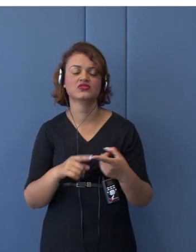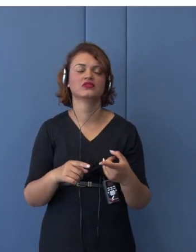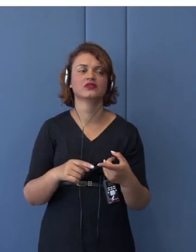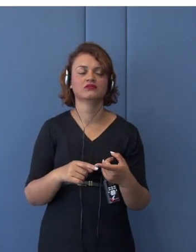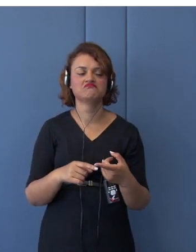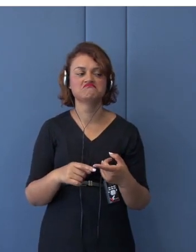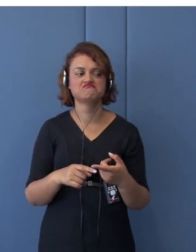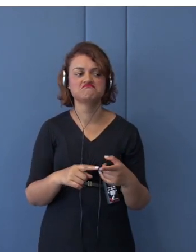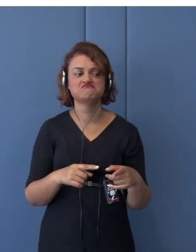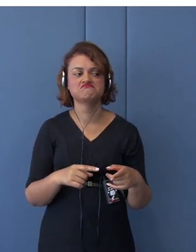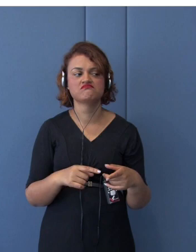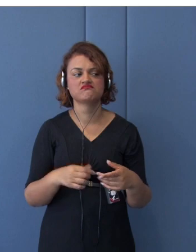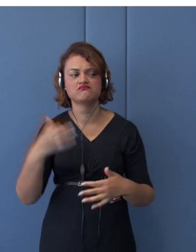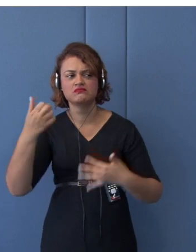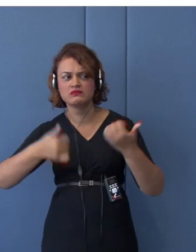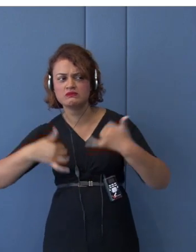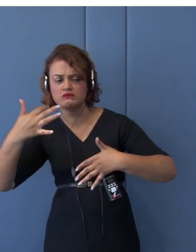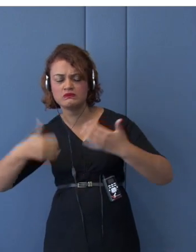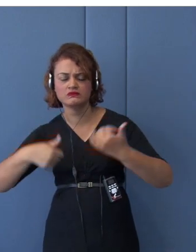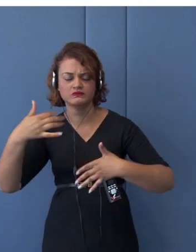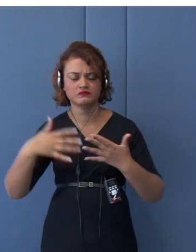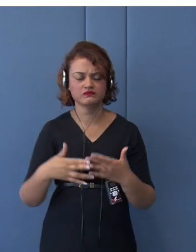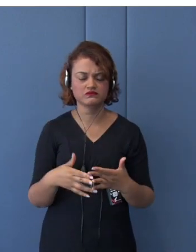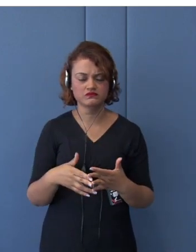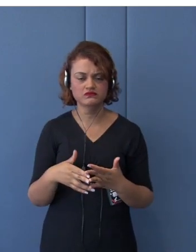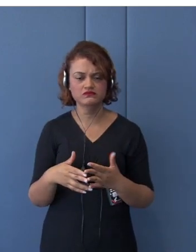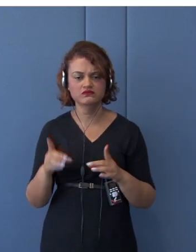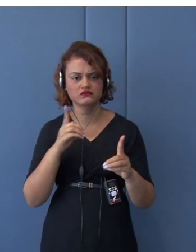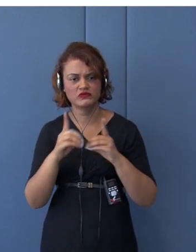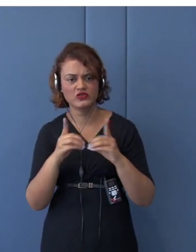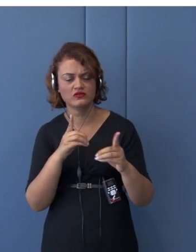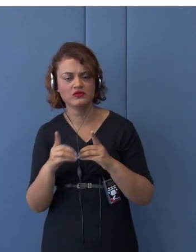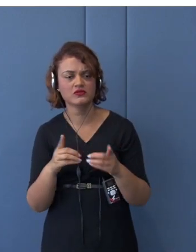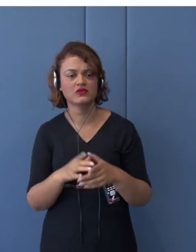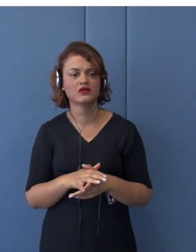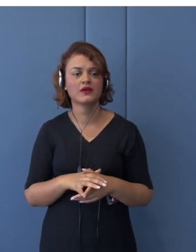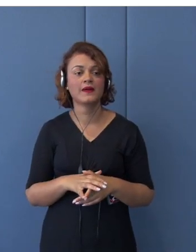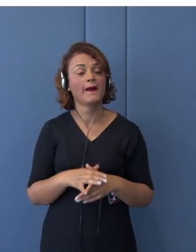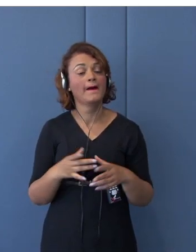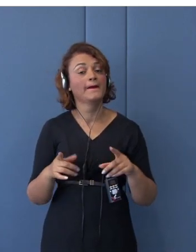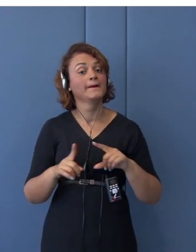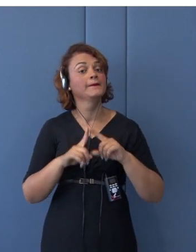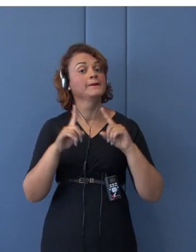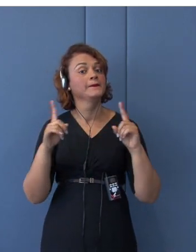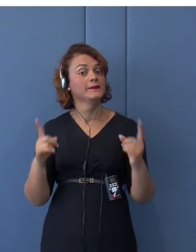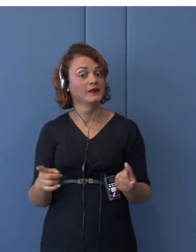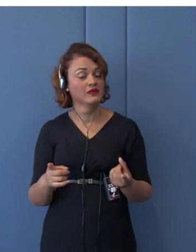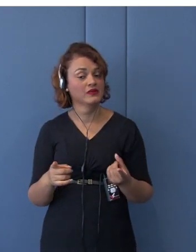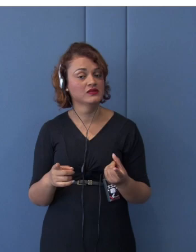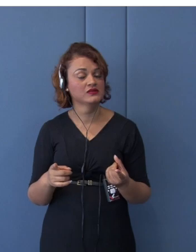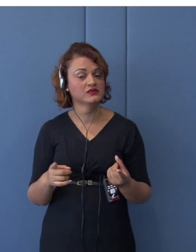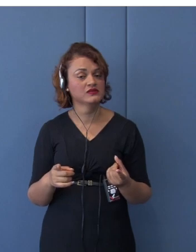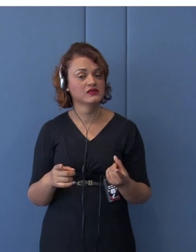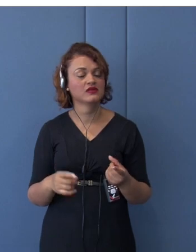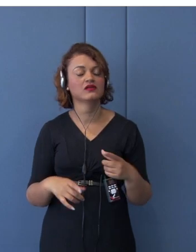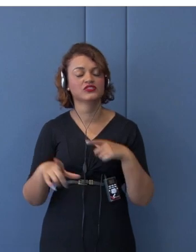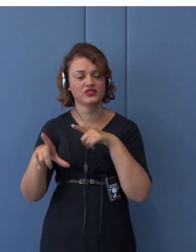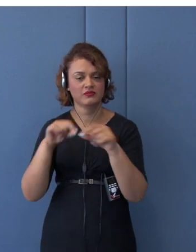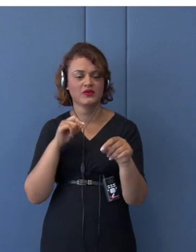after another. Of course, TPP or Japan-EU, two EPA, we have much deeper sort of